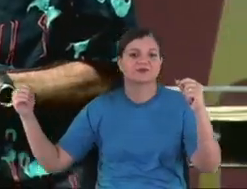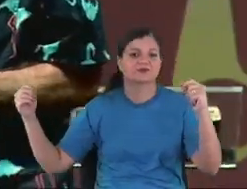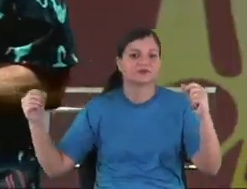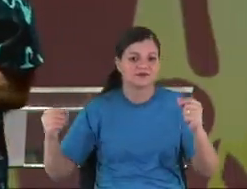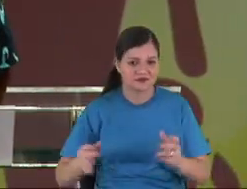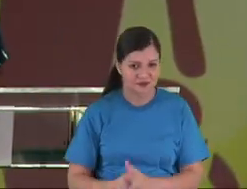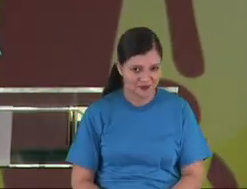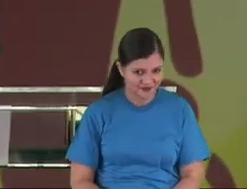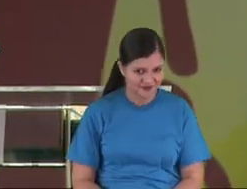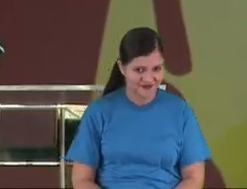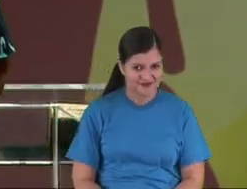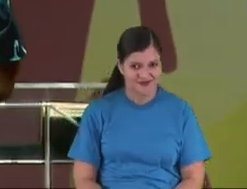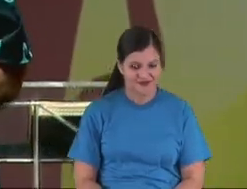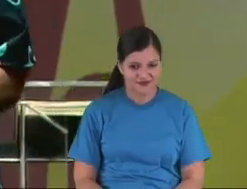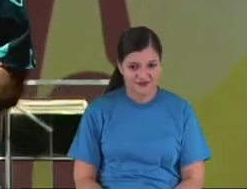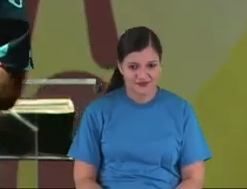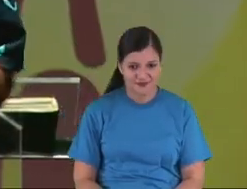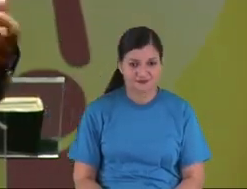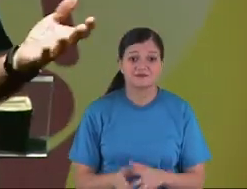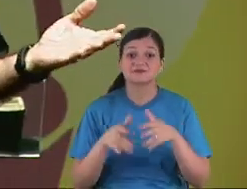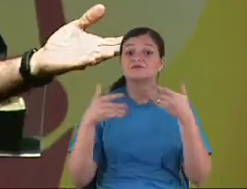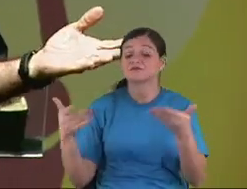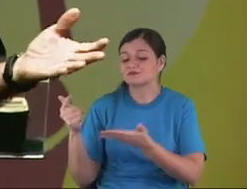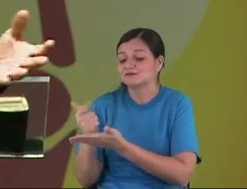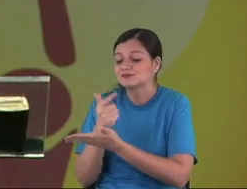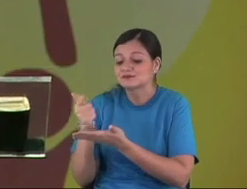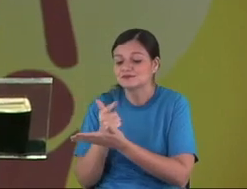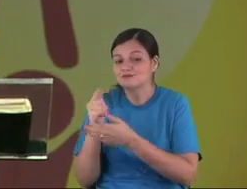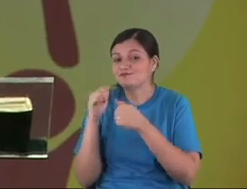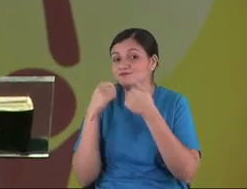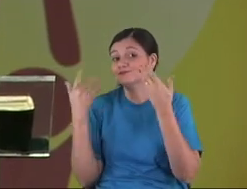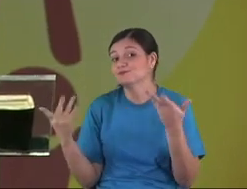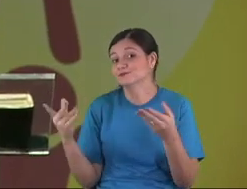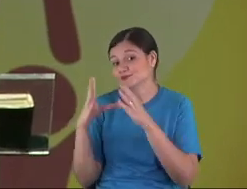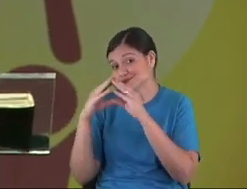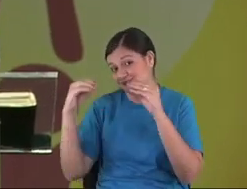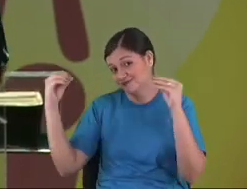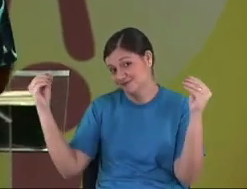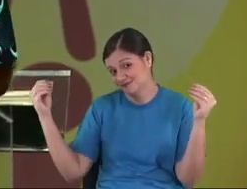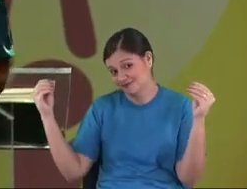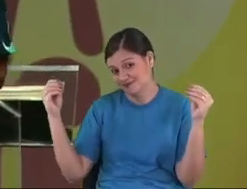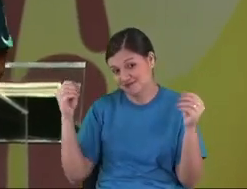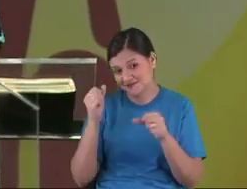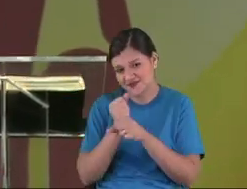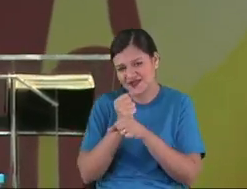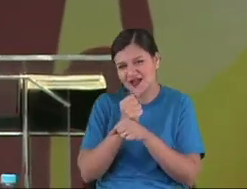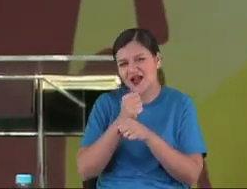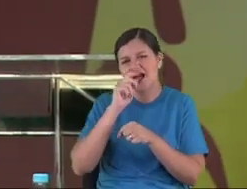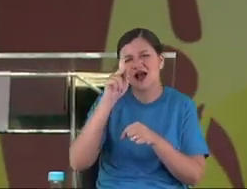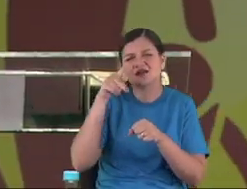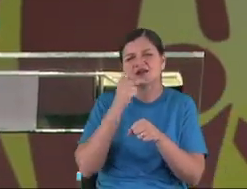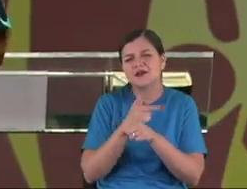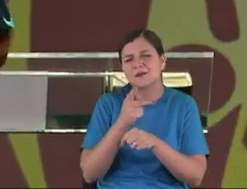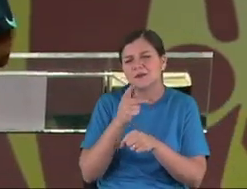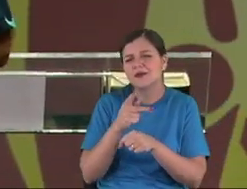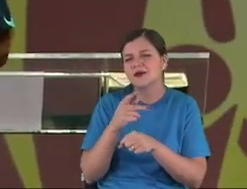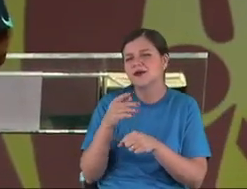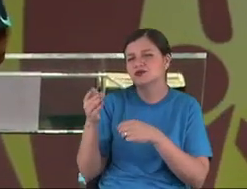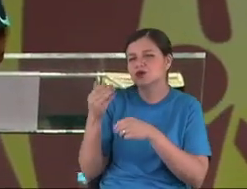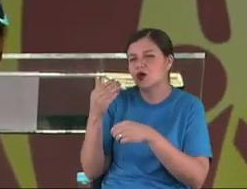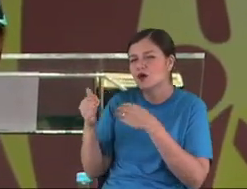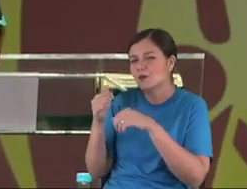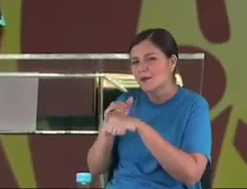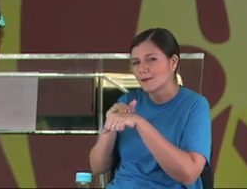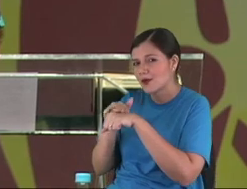for the magazine, and it's gone. Where's the magazine? Some years, some again, I was talking with my